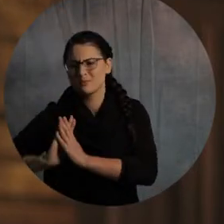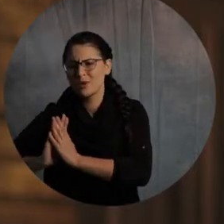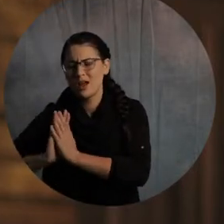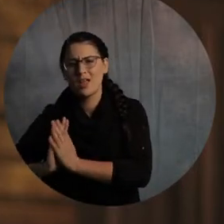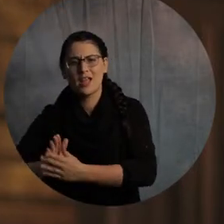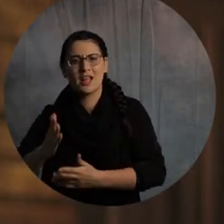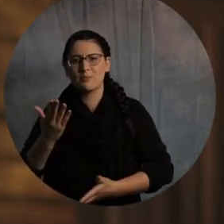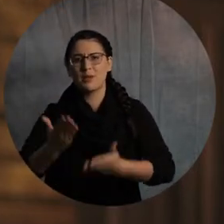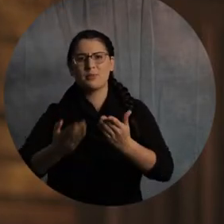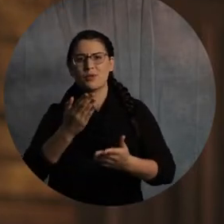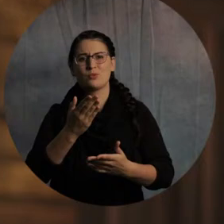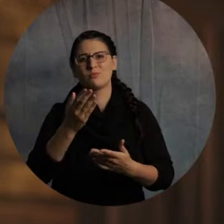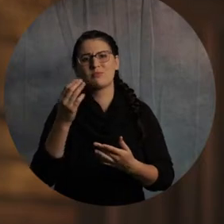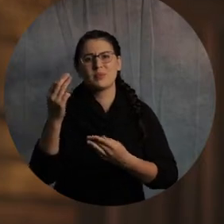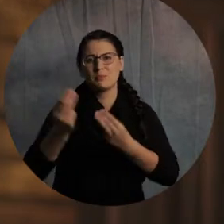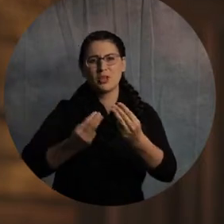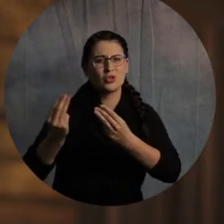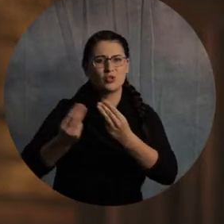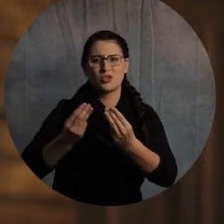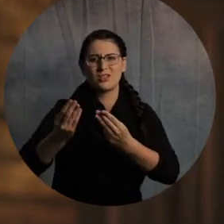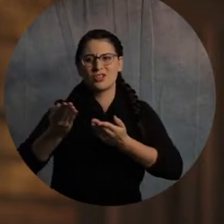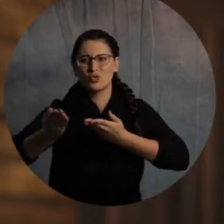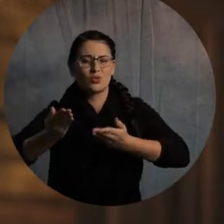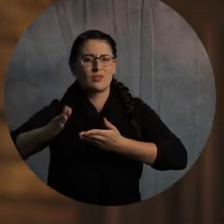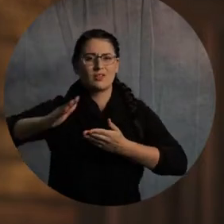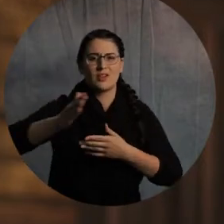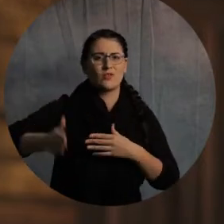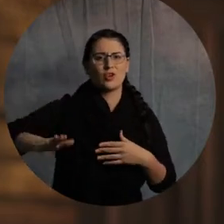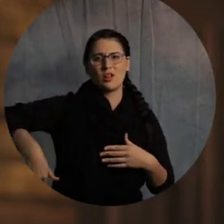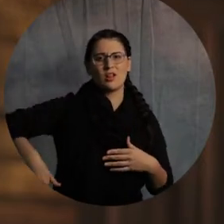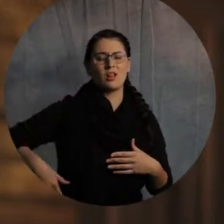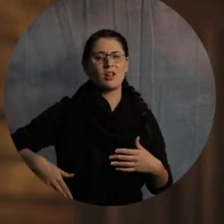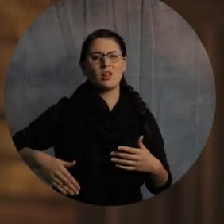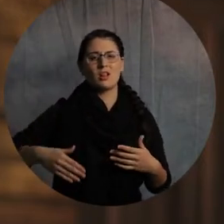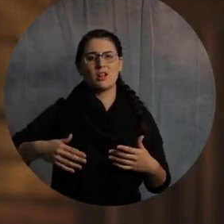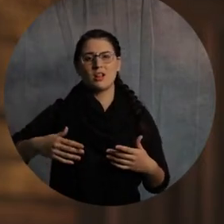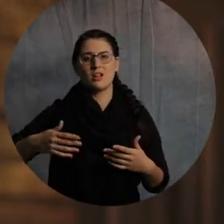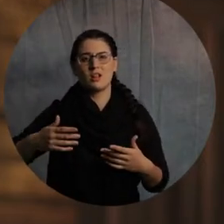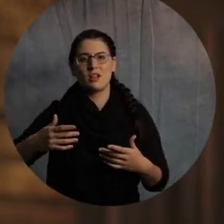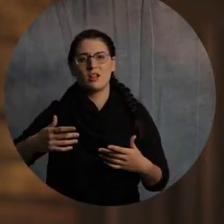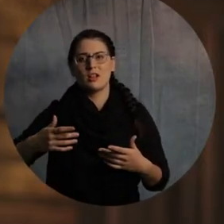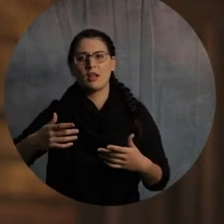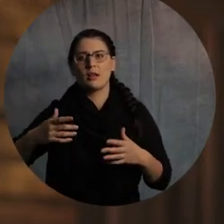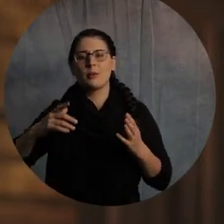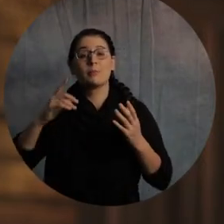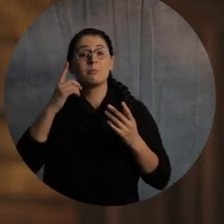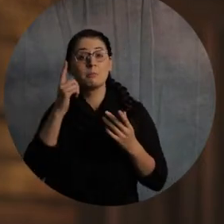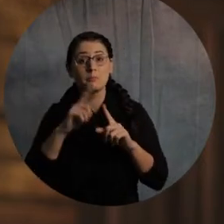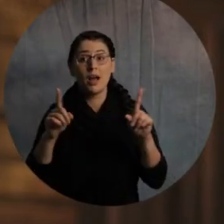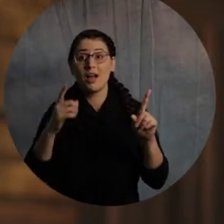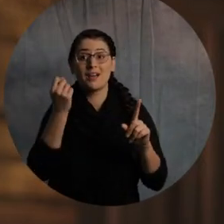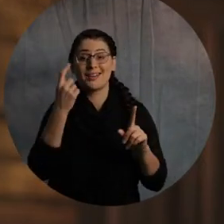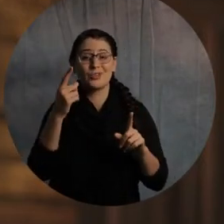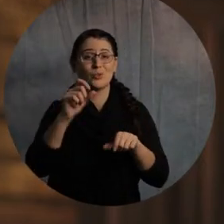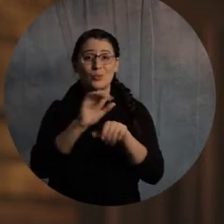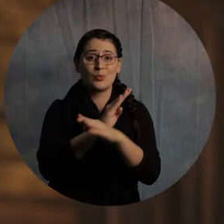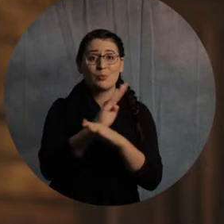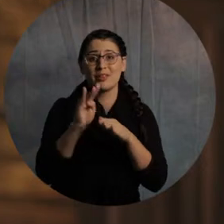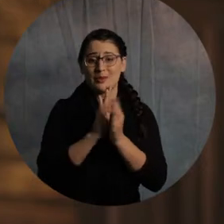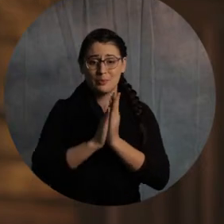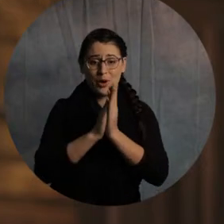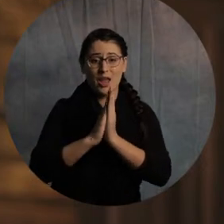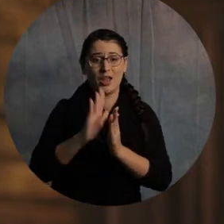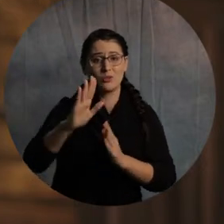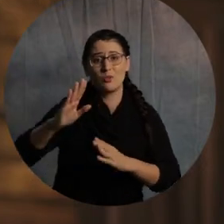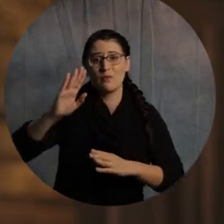whatsoever because you didn't have time because you were so invested in your neighbors, great. I would rather have to hire a daycare worker to come over